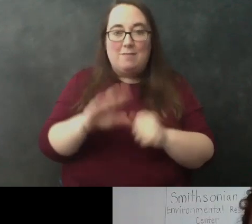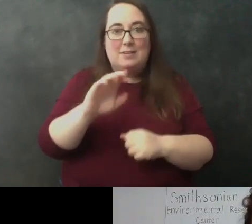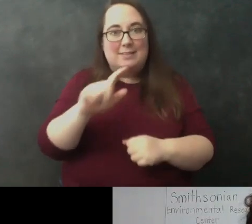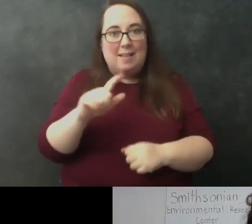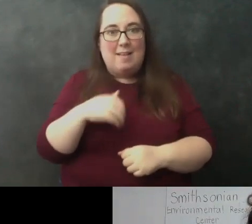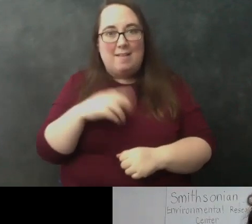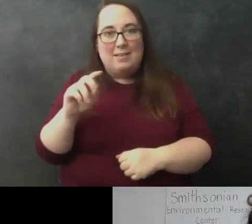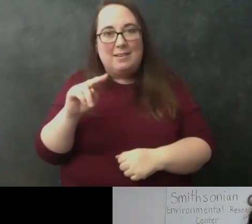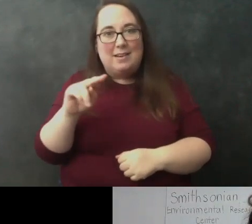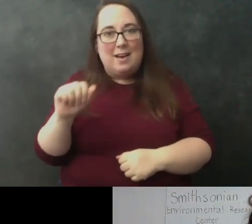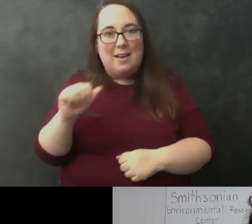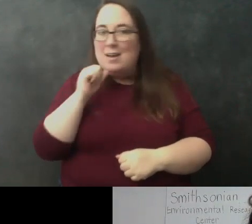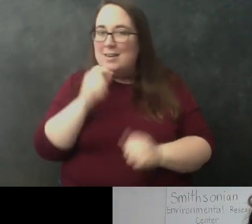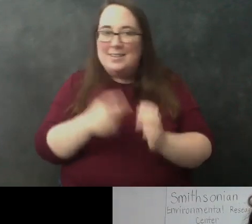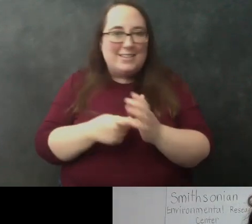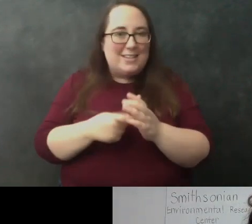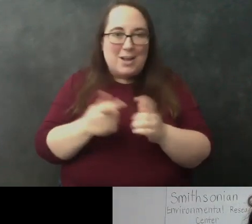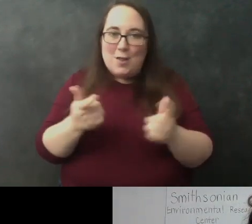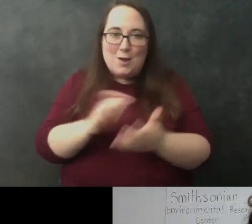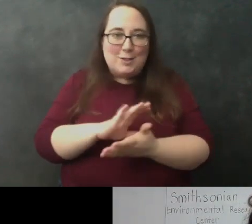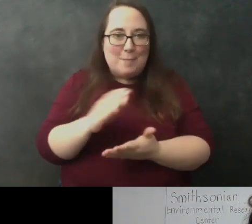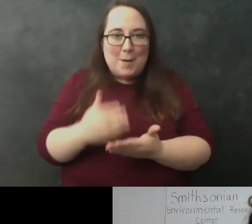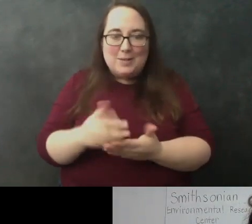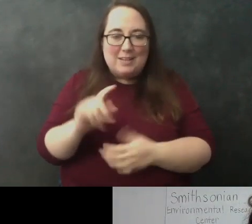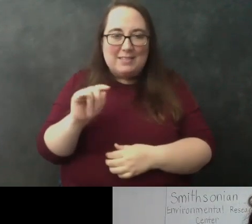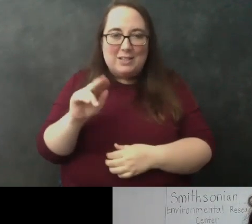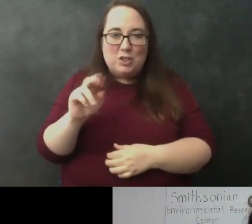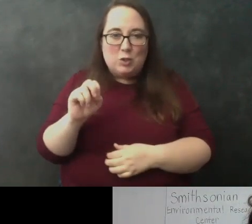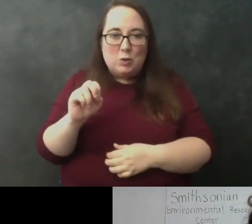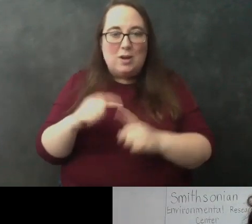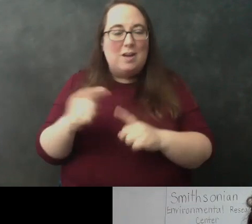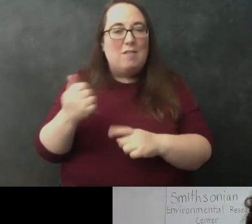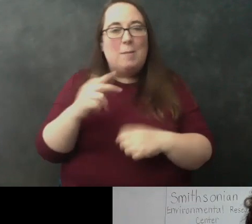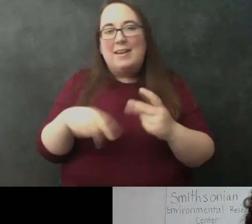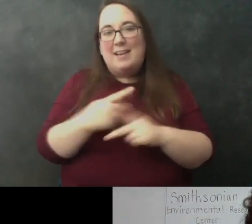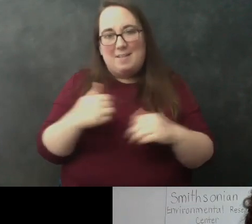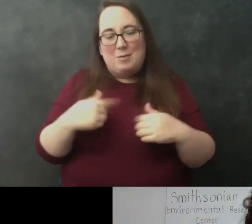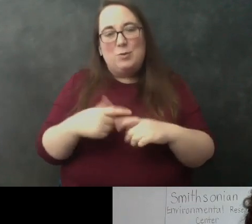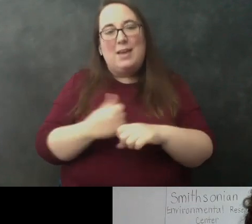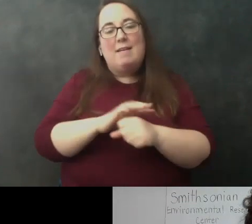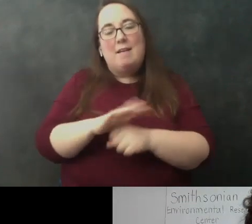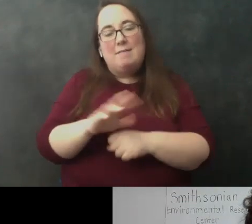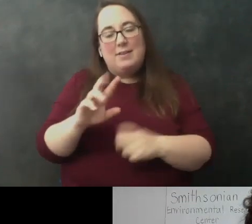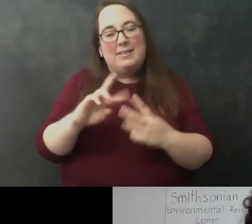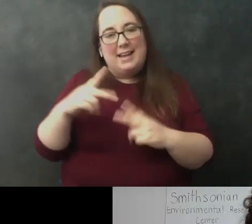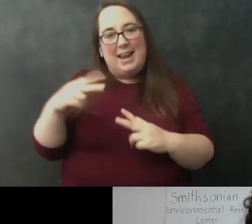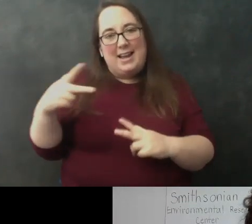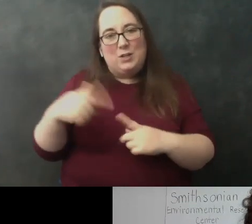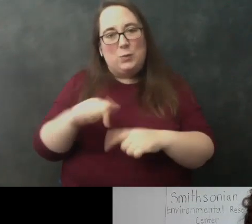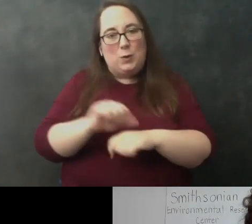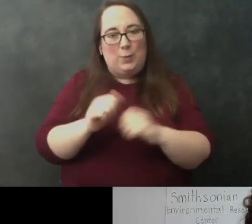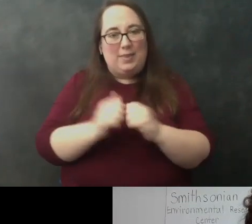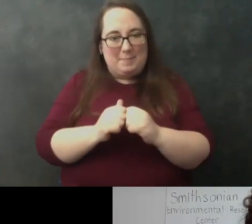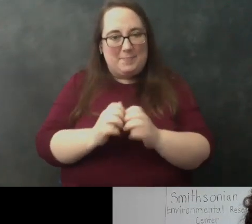it doesn't take a large amount of tissue from any kind of animal to get enough dna to be able to learn about it um